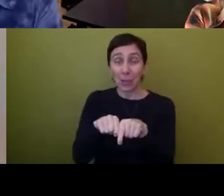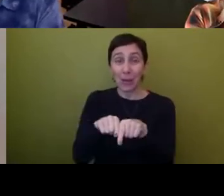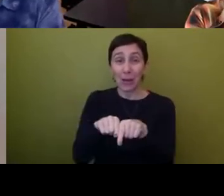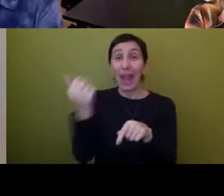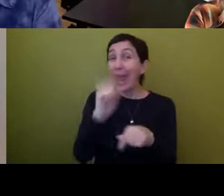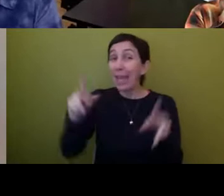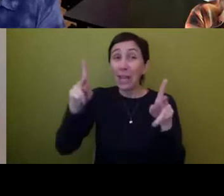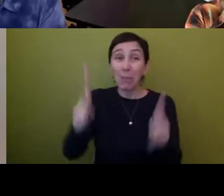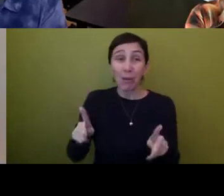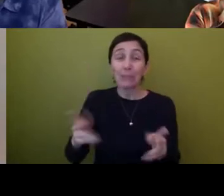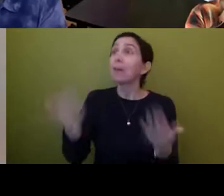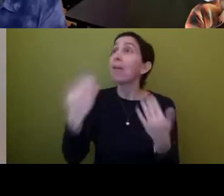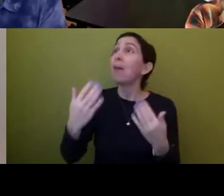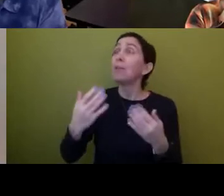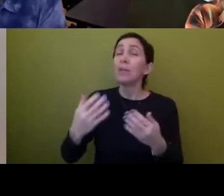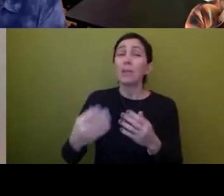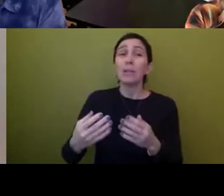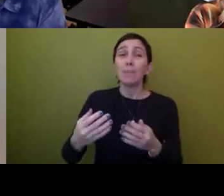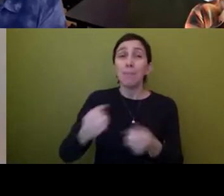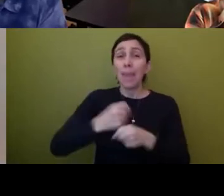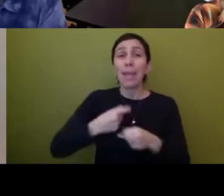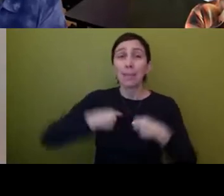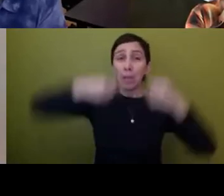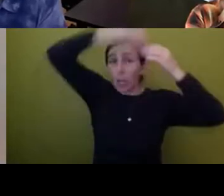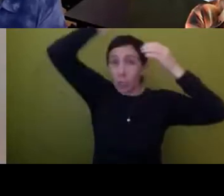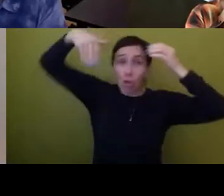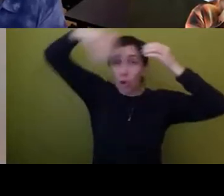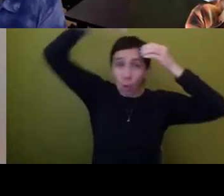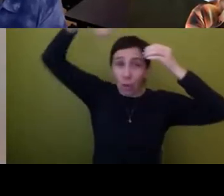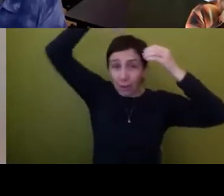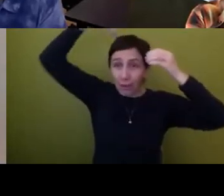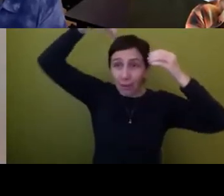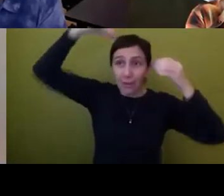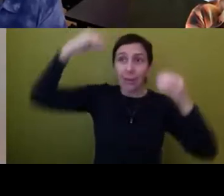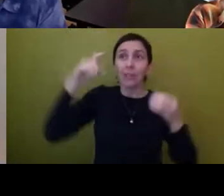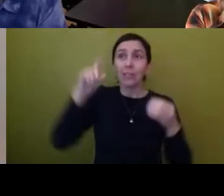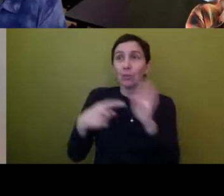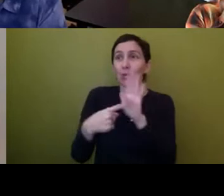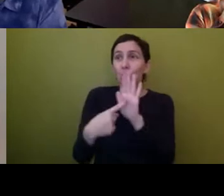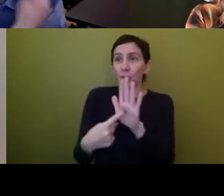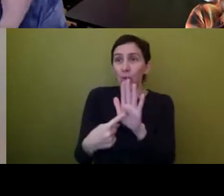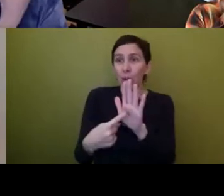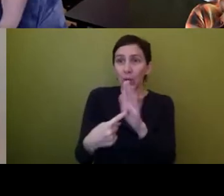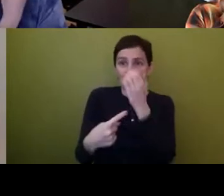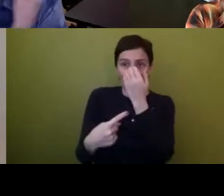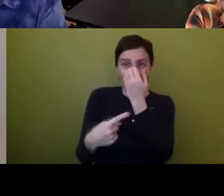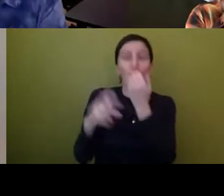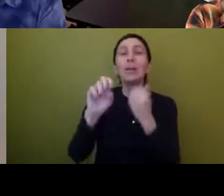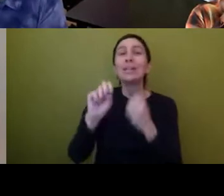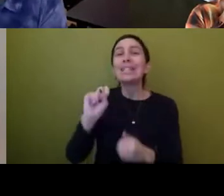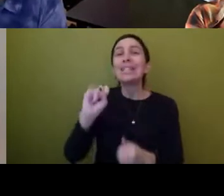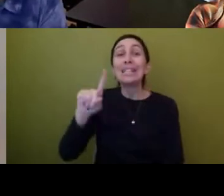tied. And, um, it's supposed to be like pride. It's like education. It's cultural